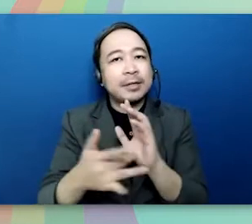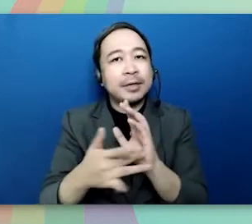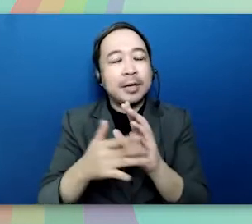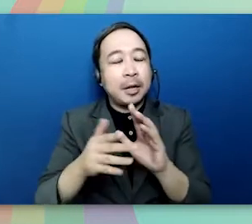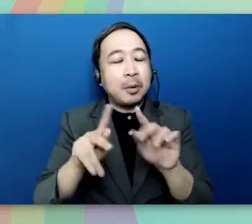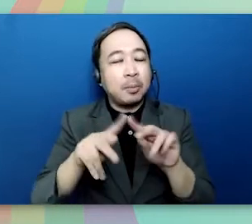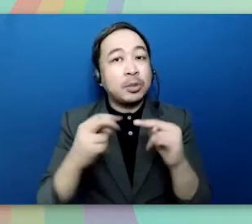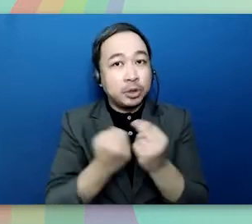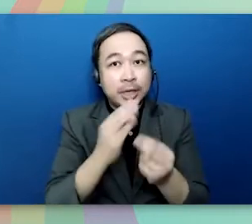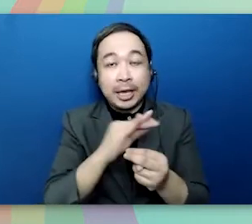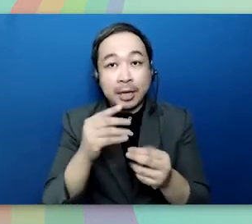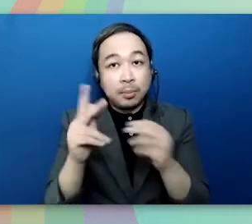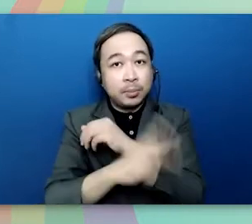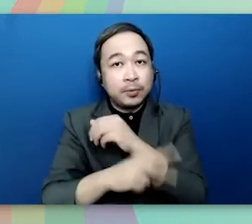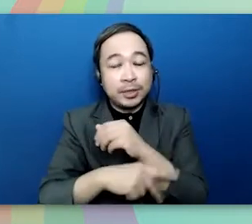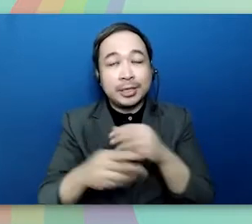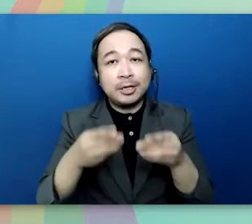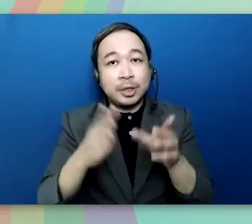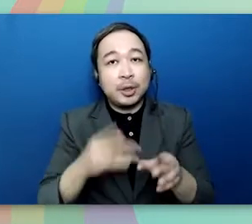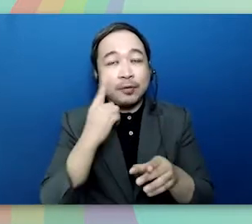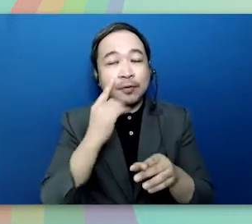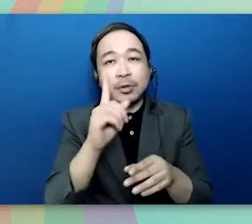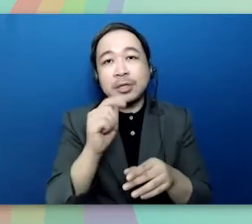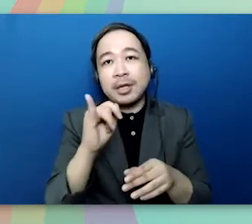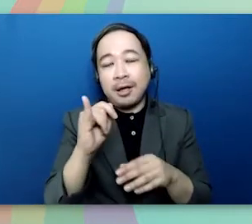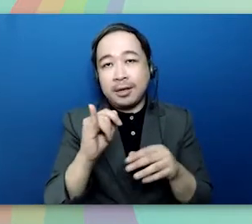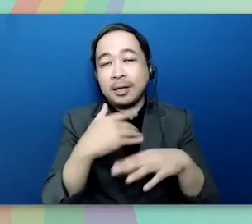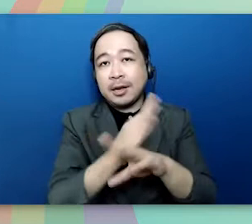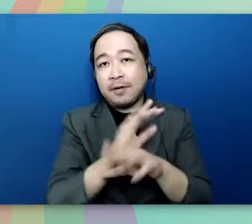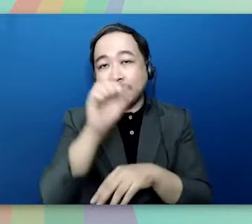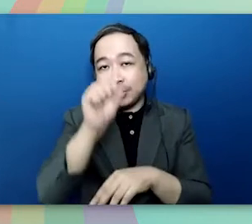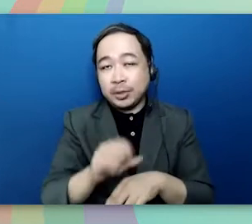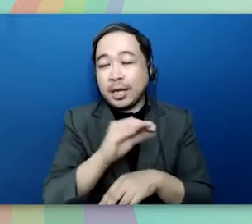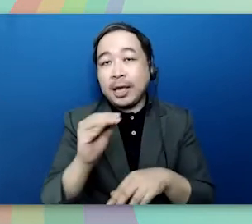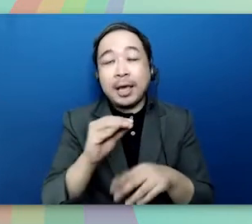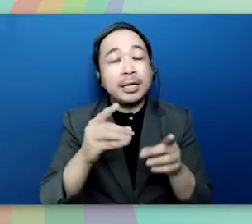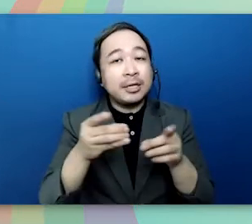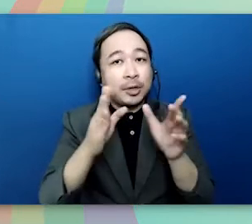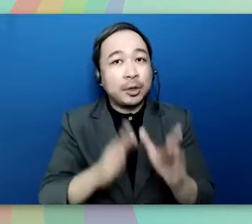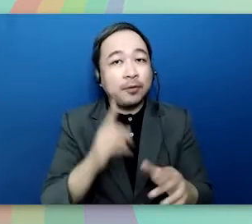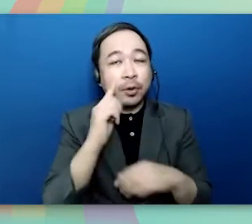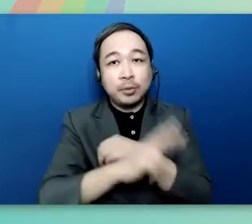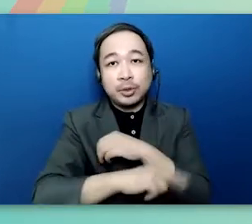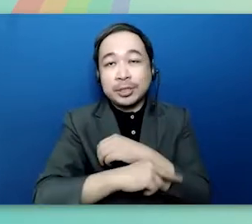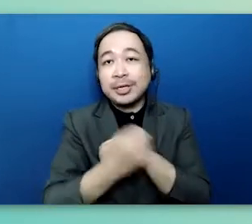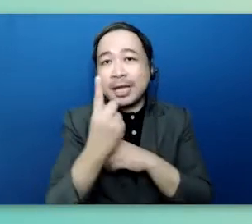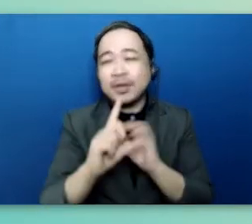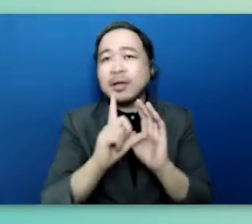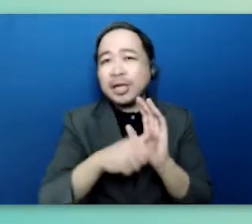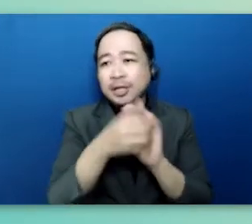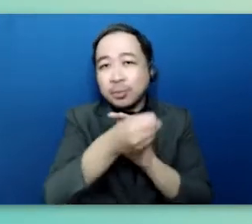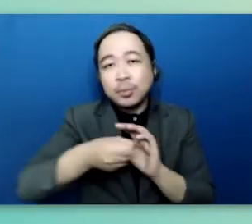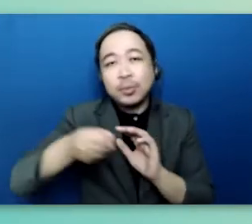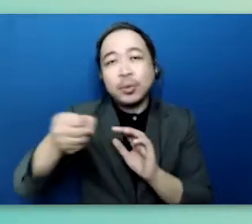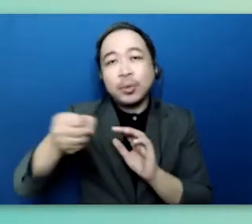first then as provincial director of dti davodels were as assistant regional director of dti region 11 and was